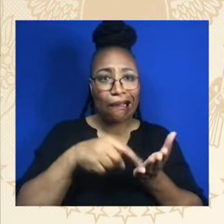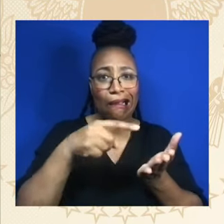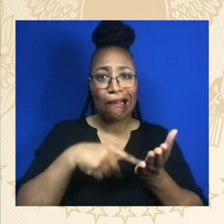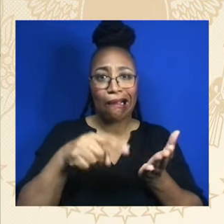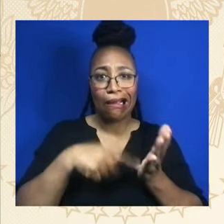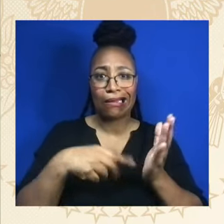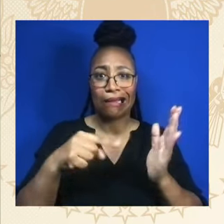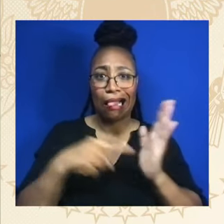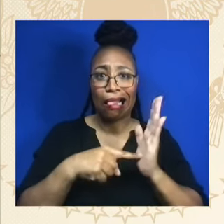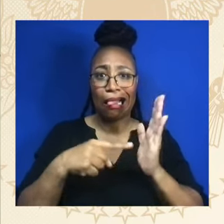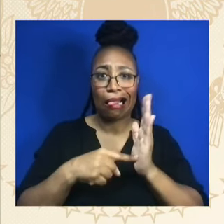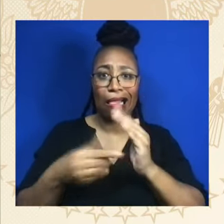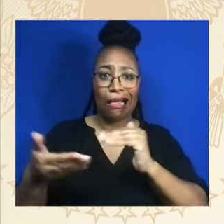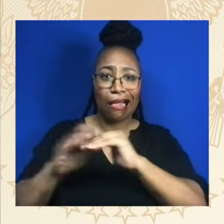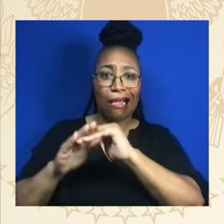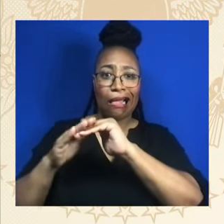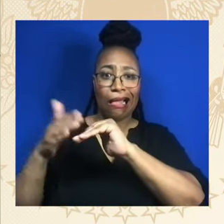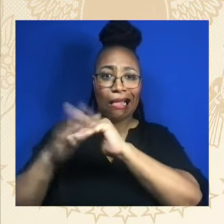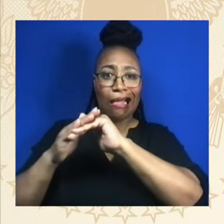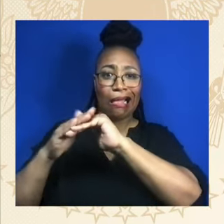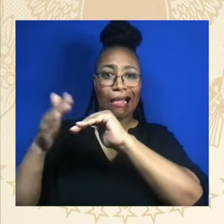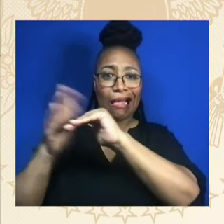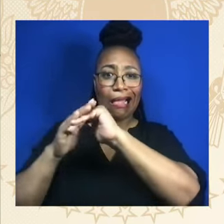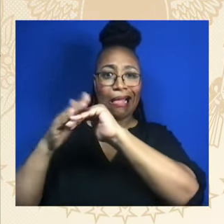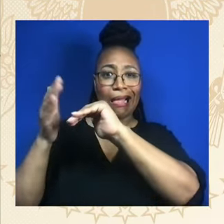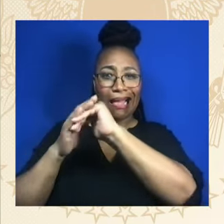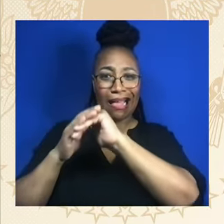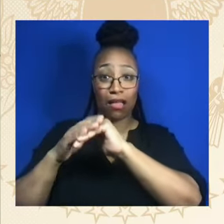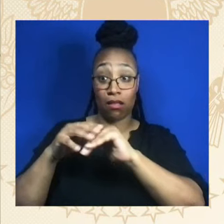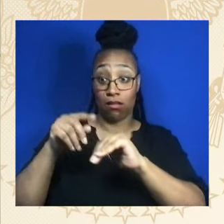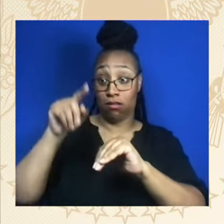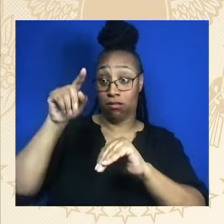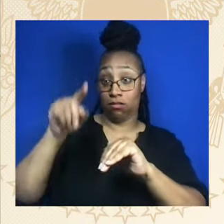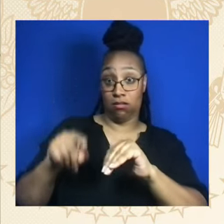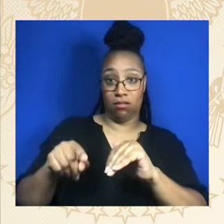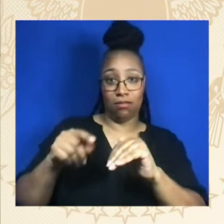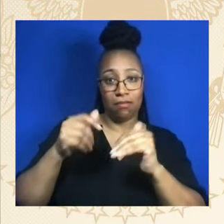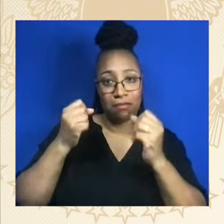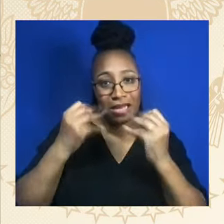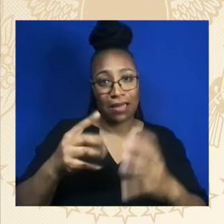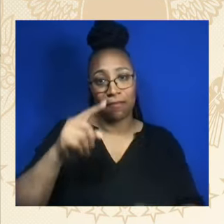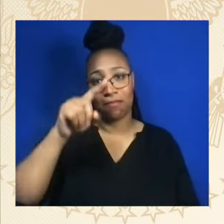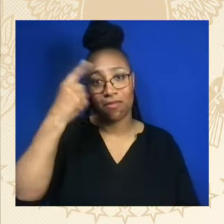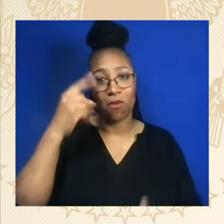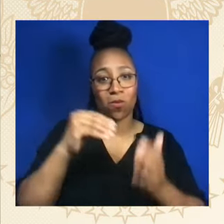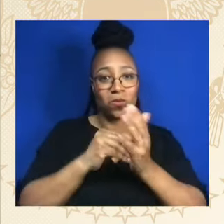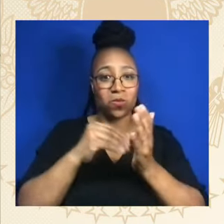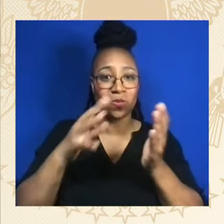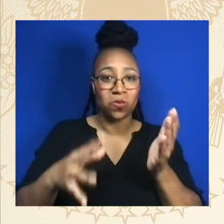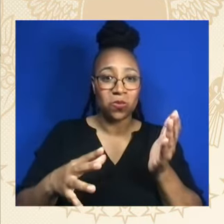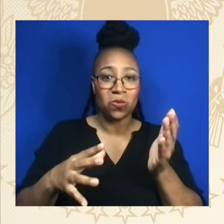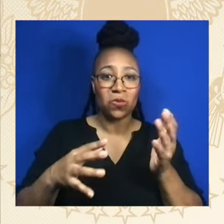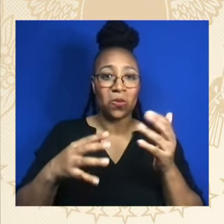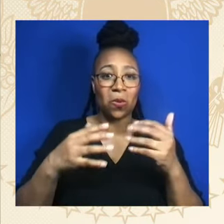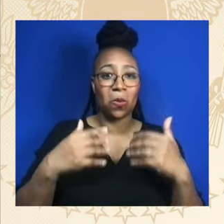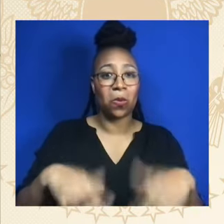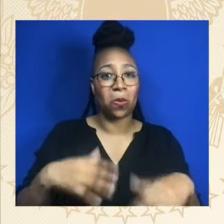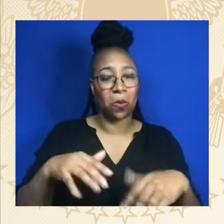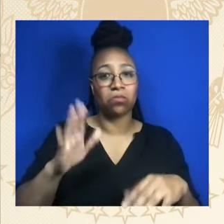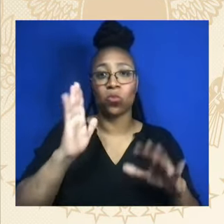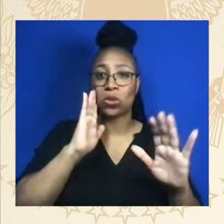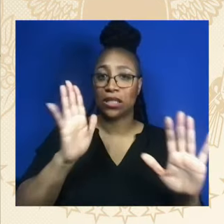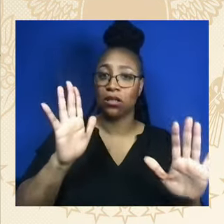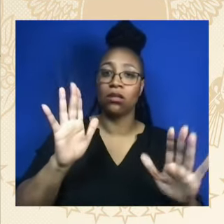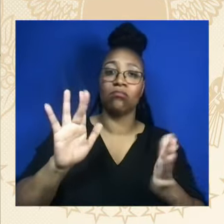black students, this savings will be so significant, including wiping out their entire student debt completely. But currently, the only thing blocking that